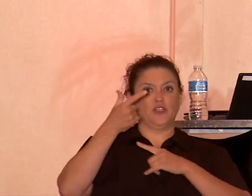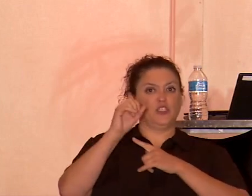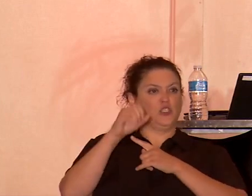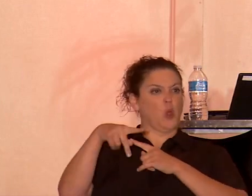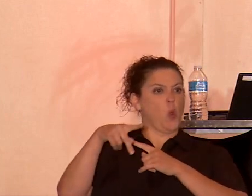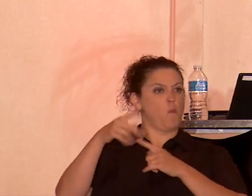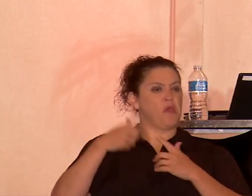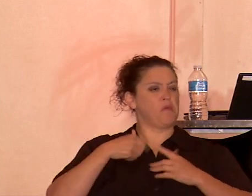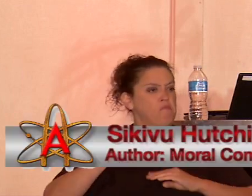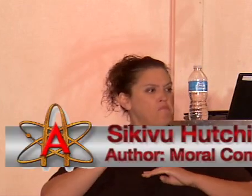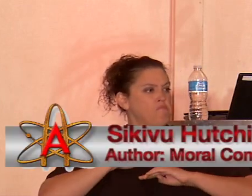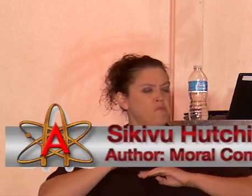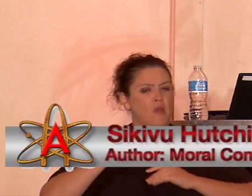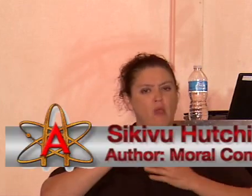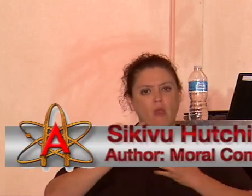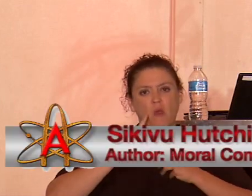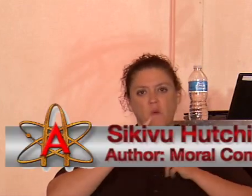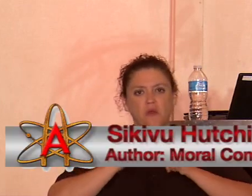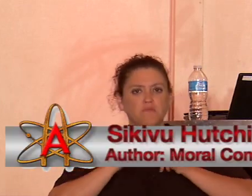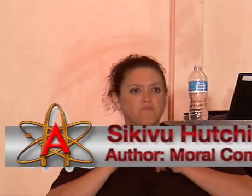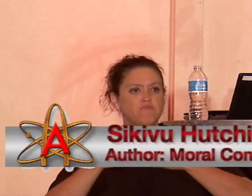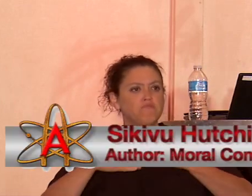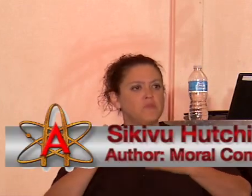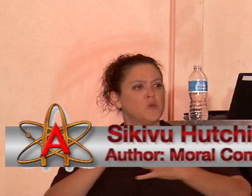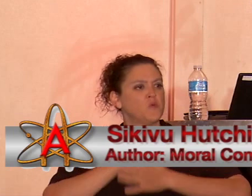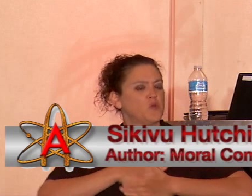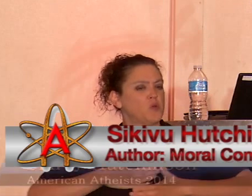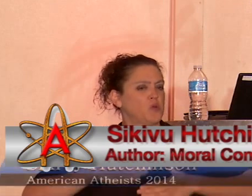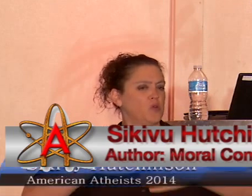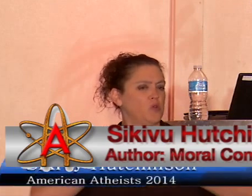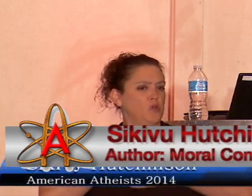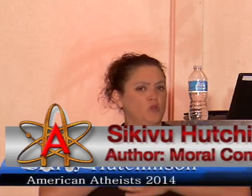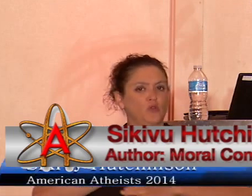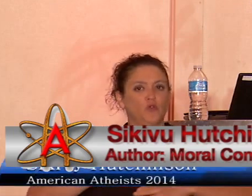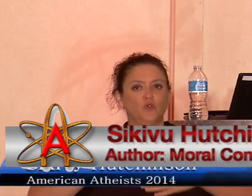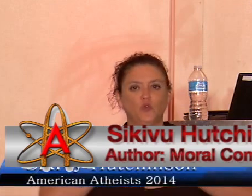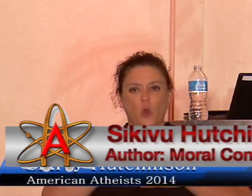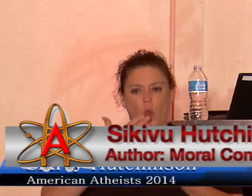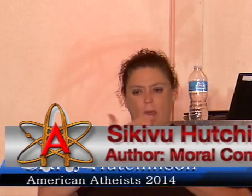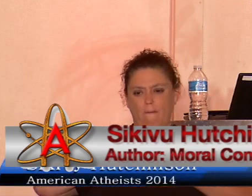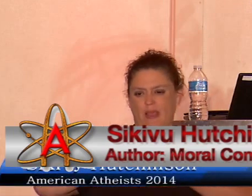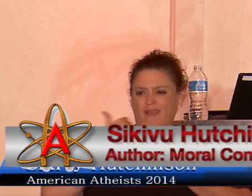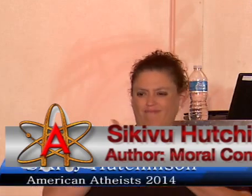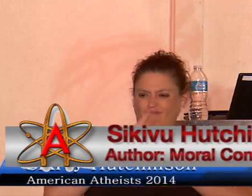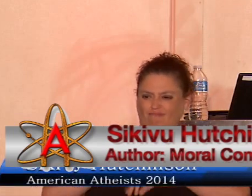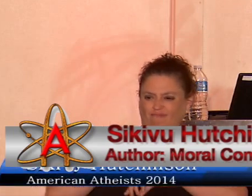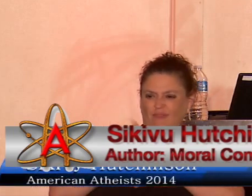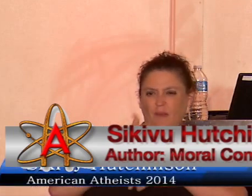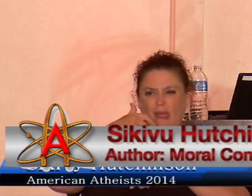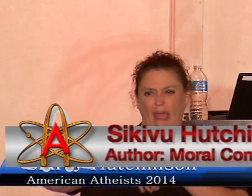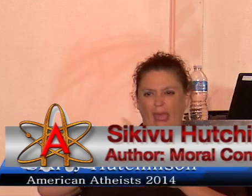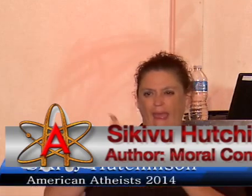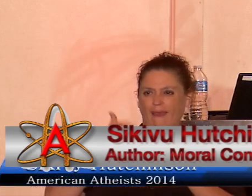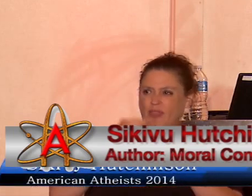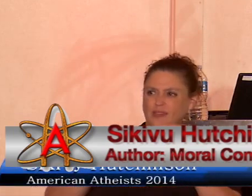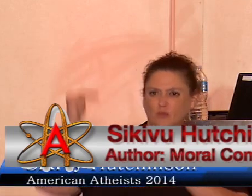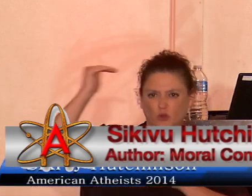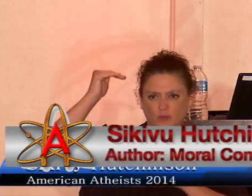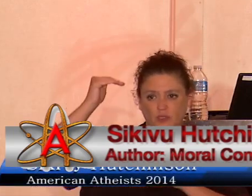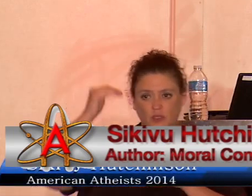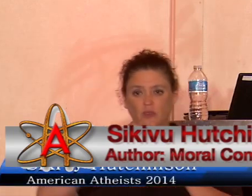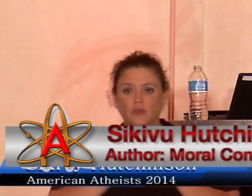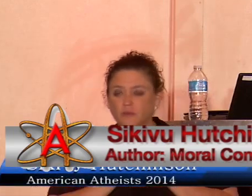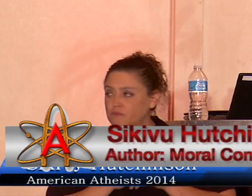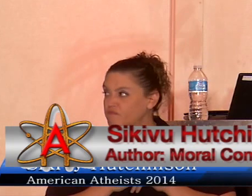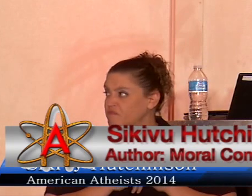content to revel in the secular savior industrial complex? The late poet